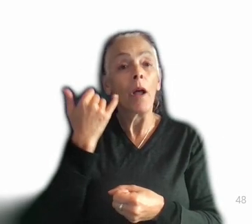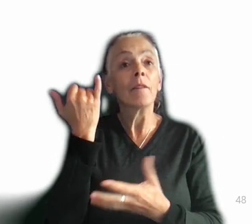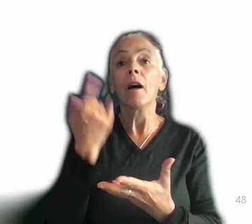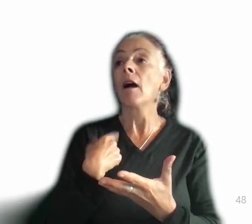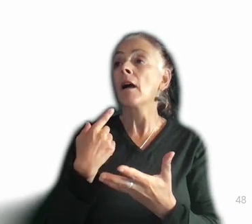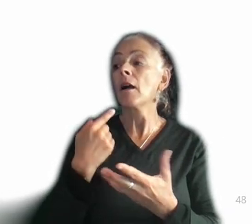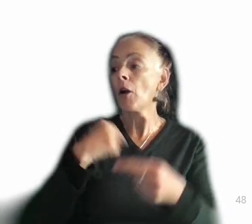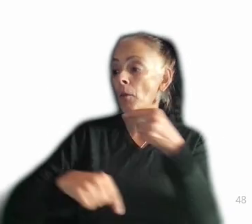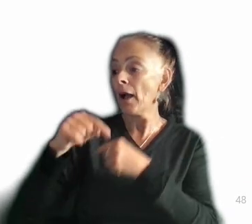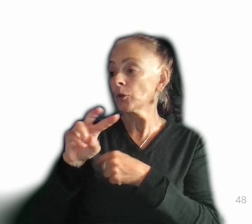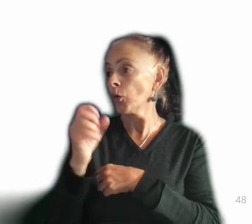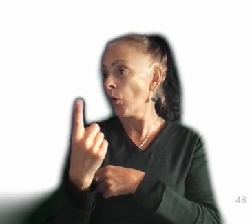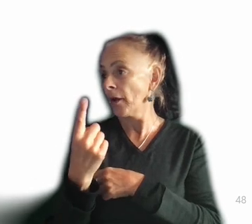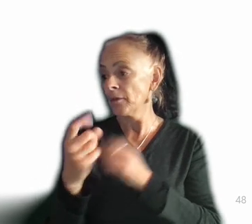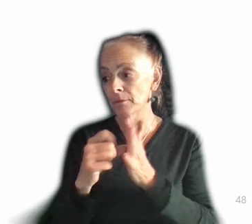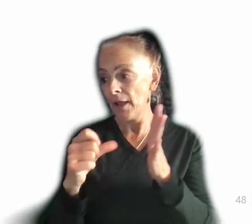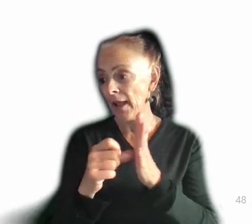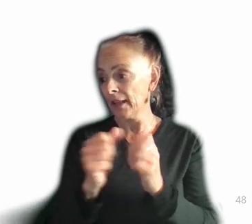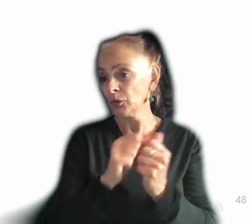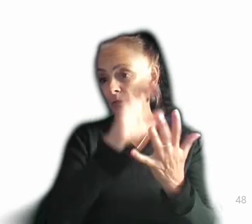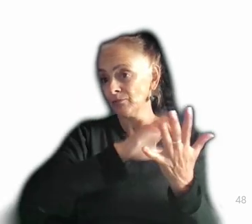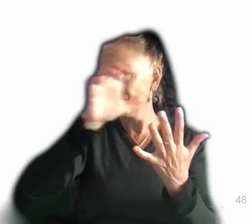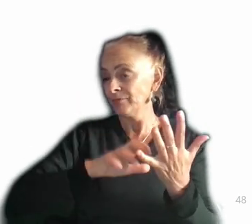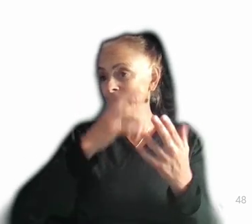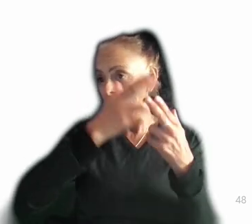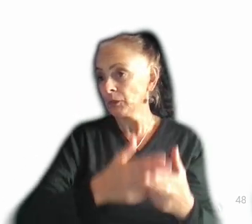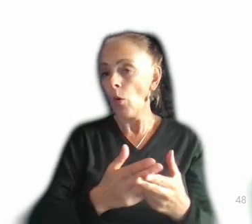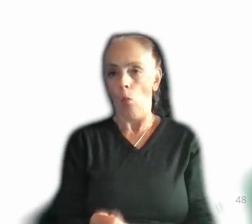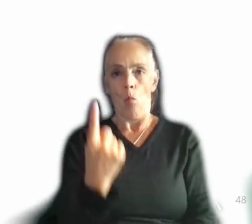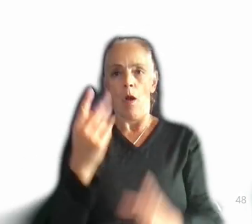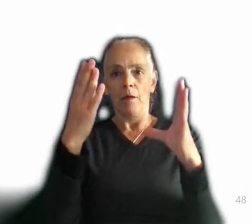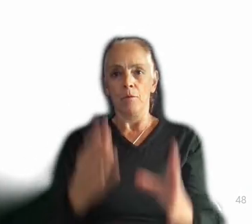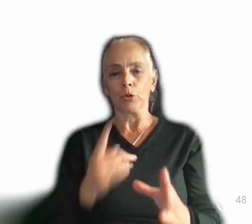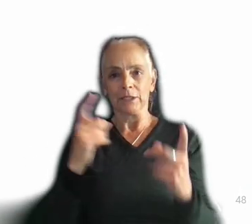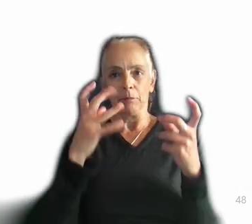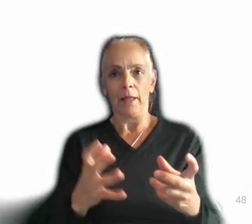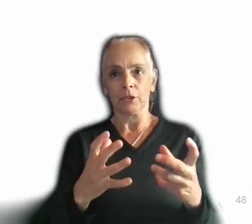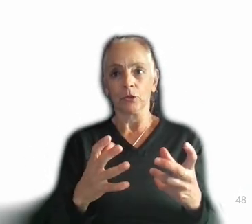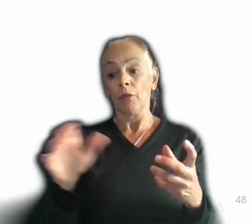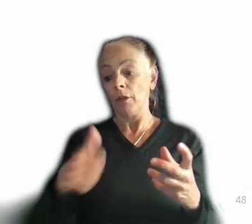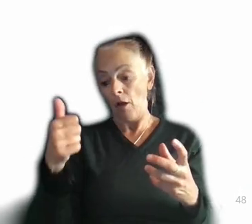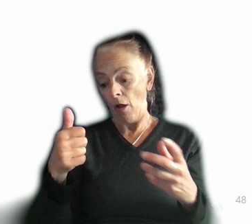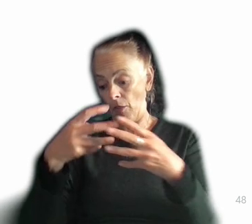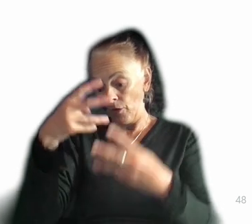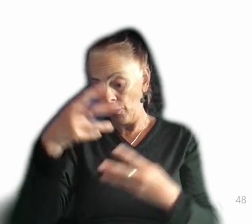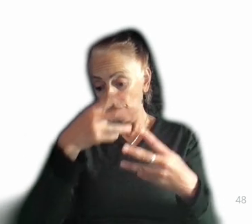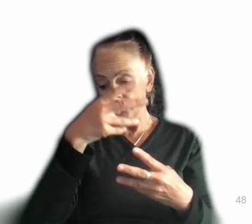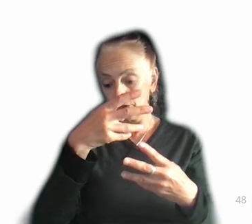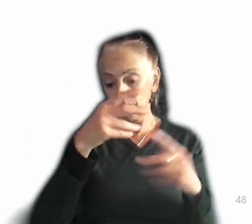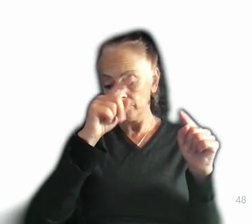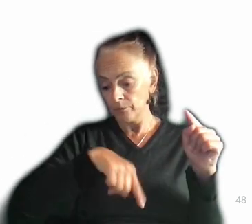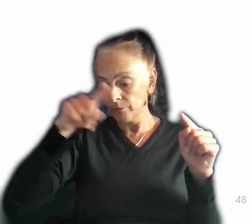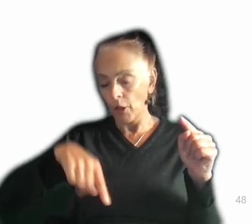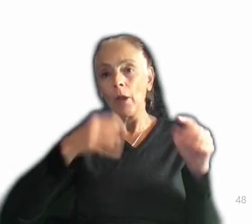where we've put all the names on, there's really only one person here who's a manager. Everybody else who's listed, they're individual contributors. They're